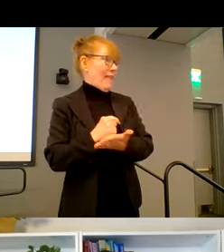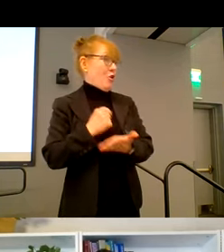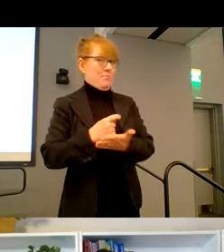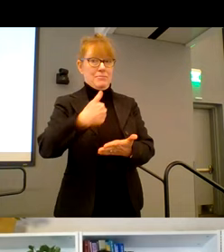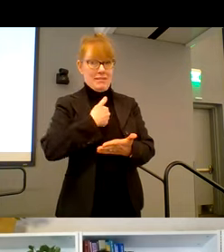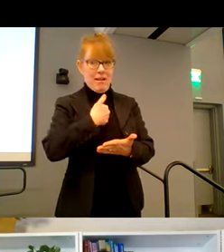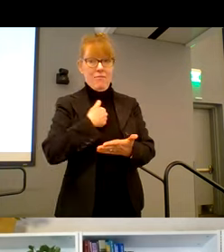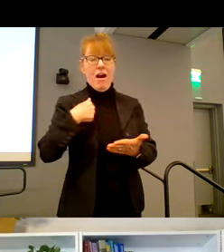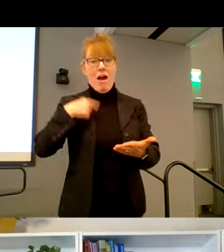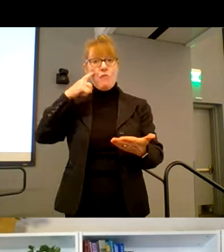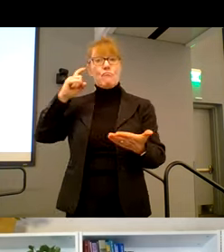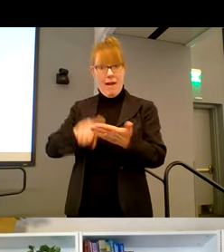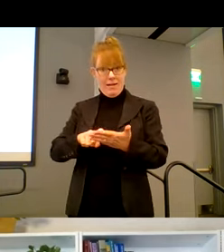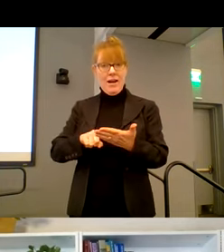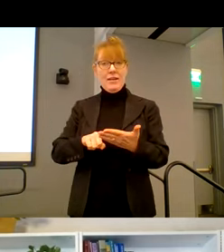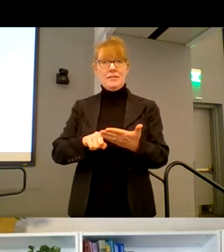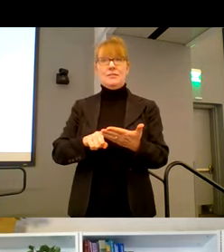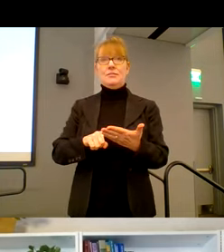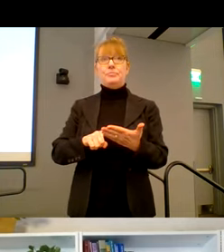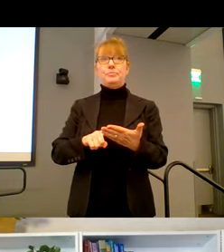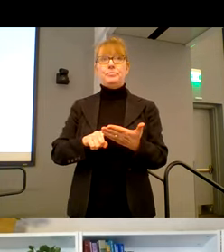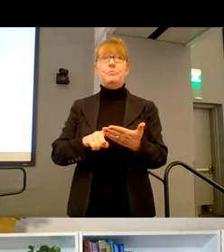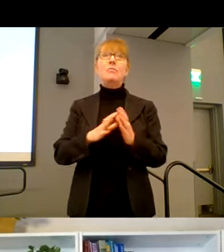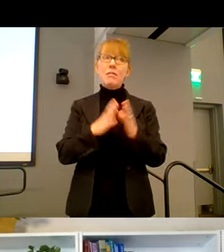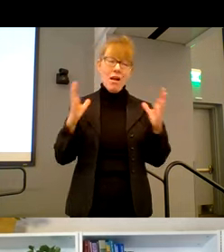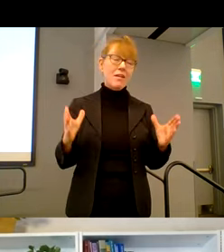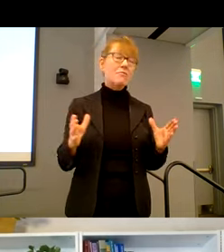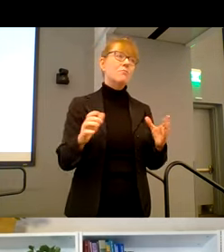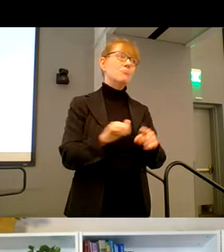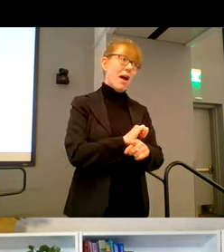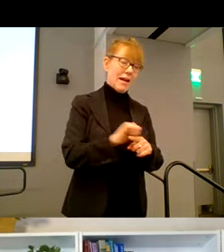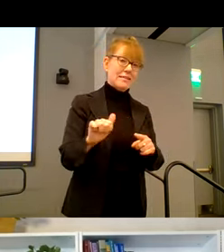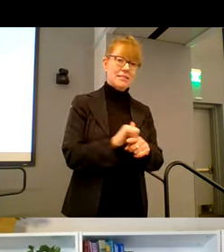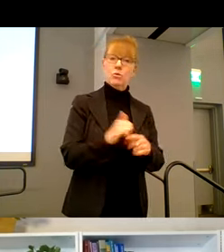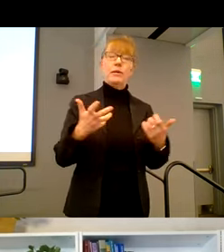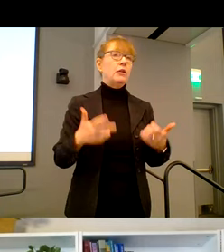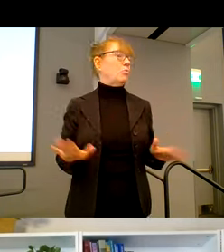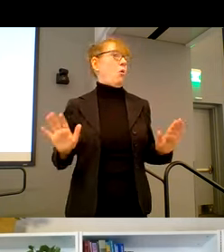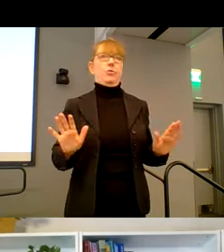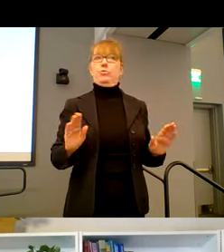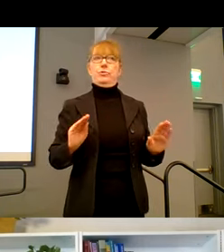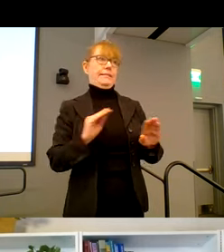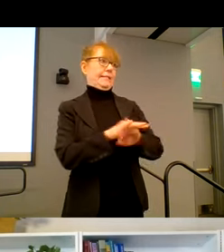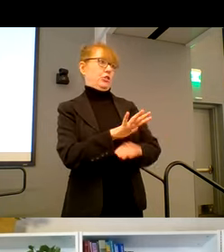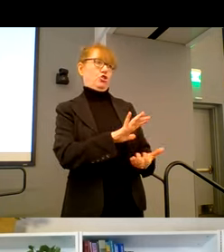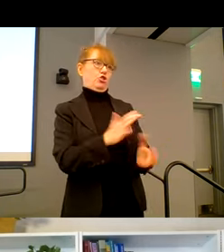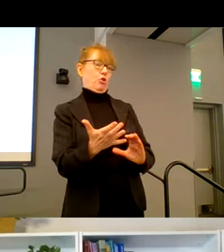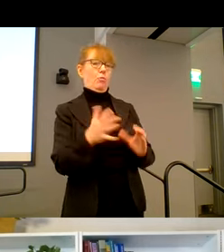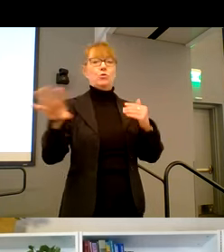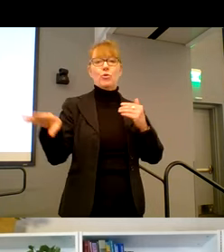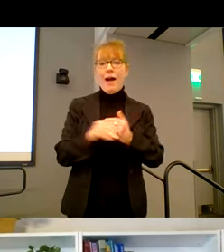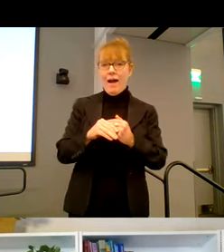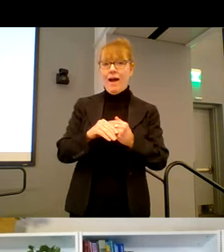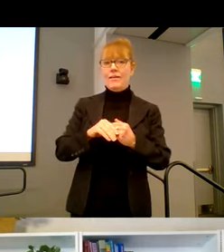that there are a lot of, uh, practice. We didn't want to disturb that. So we just wanted to introduce this extra joystick